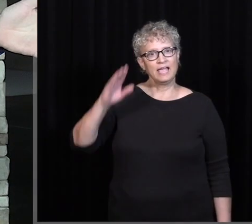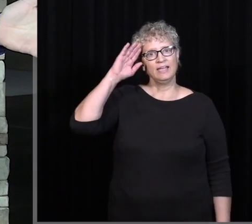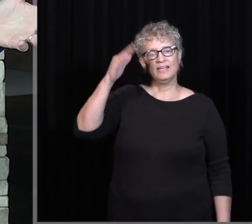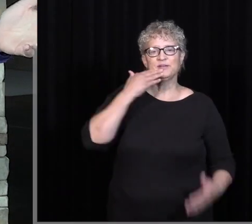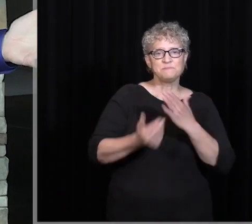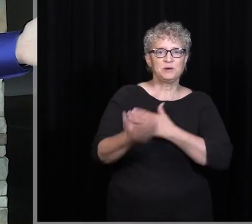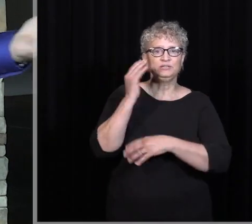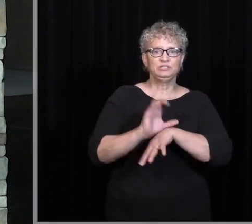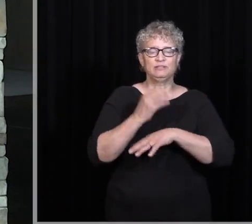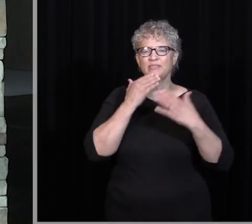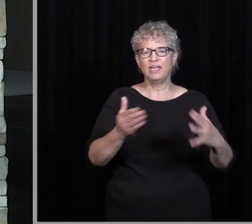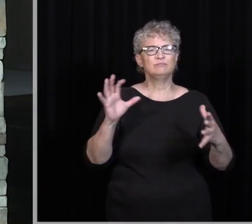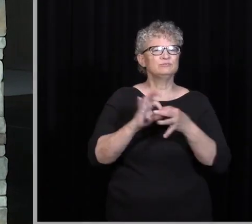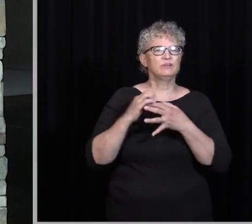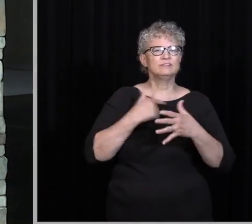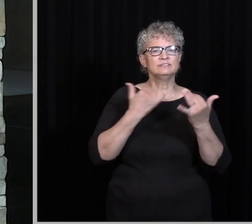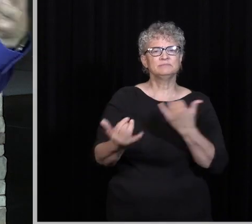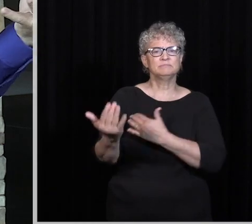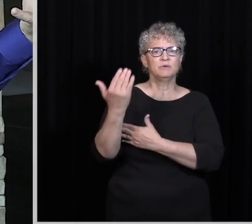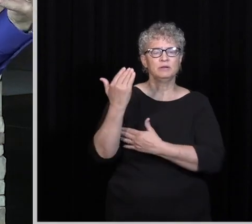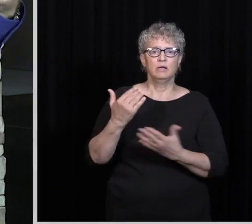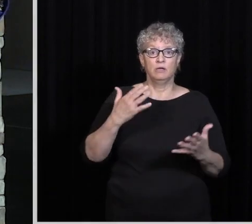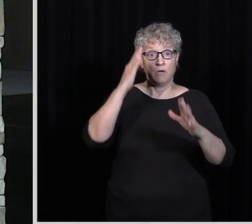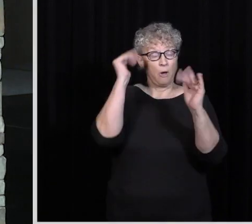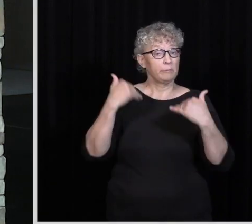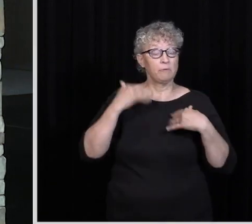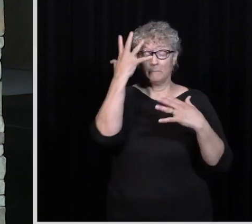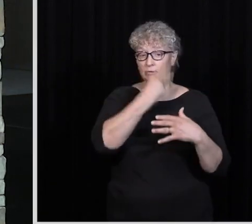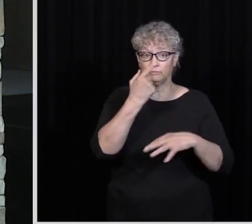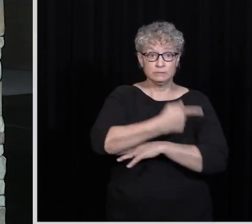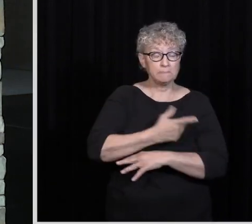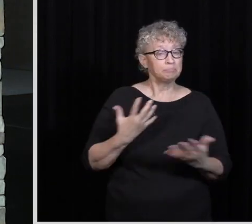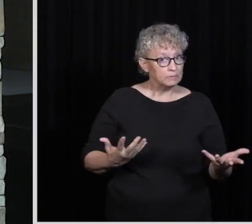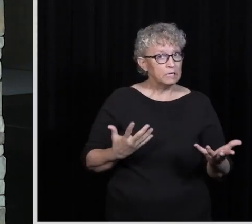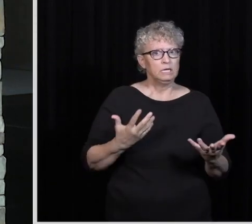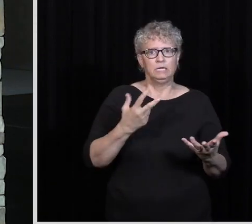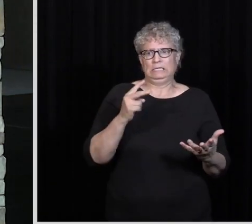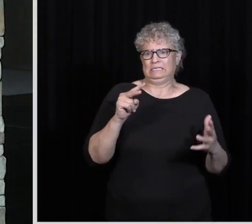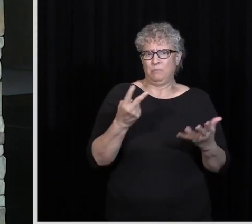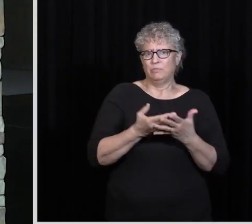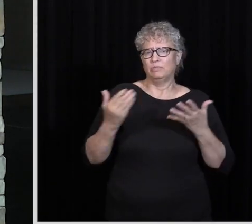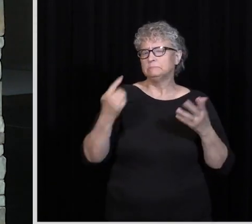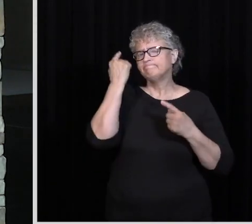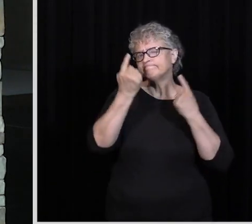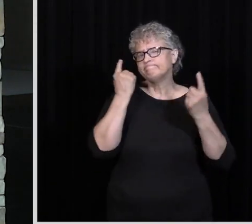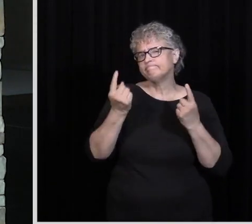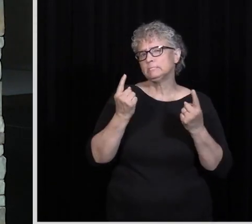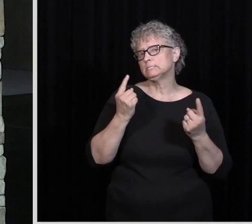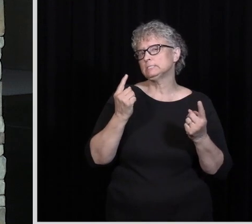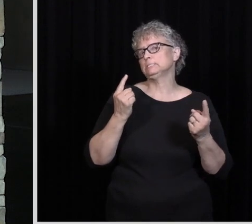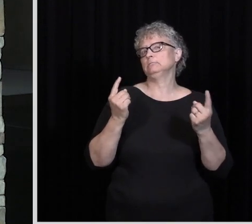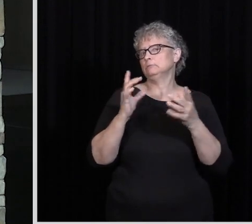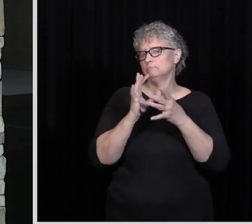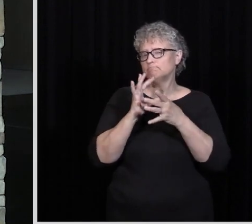Hey, good morning, church. Thank you for joining us this morning, and I hope you're having a beautiful day. Just a couple things to think about real quick and just talk about